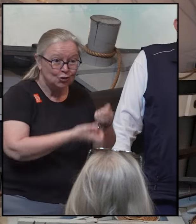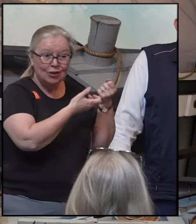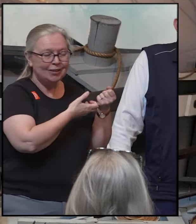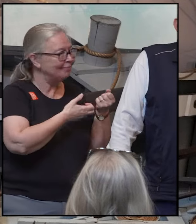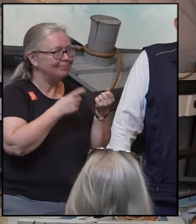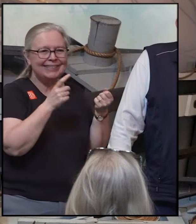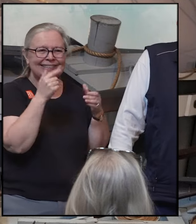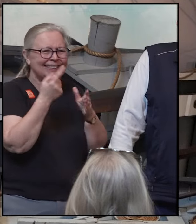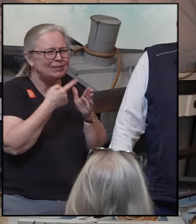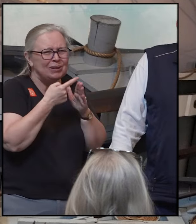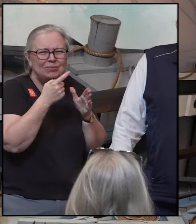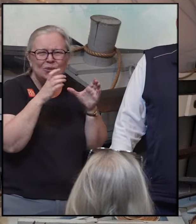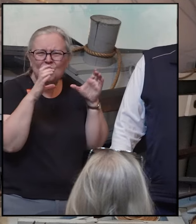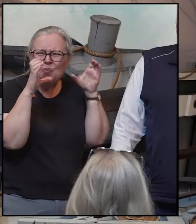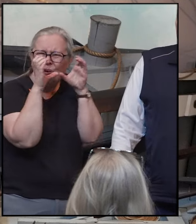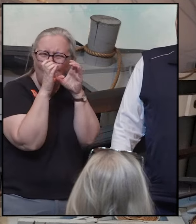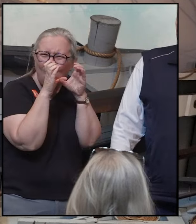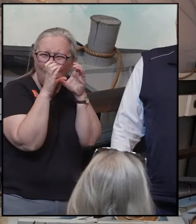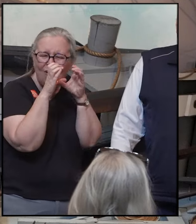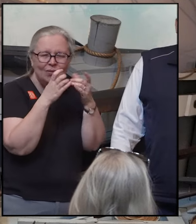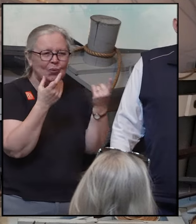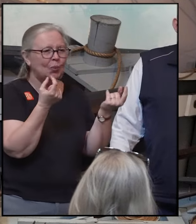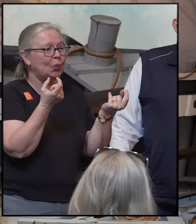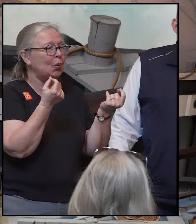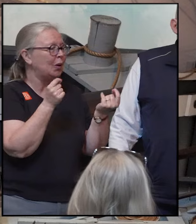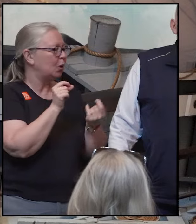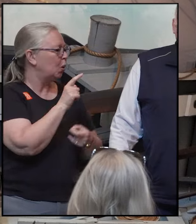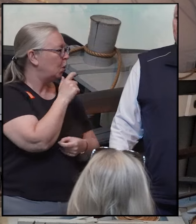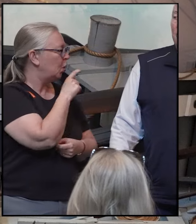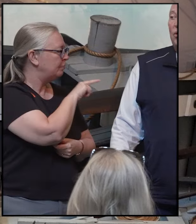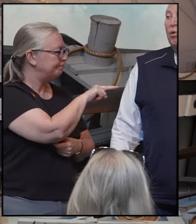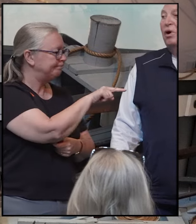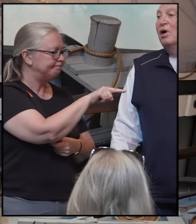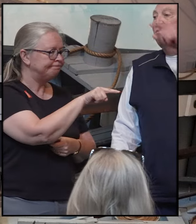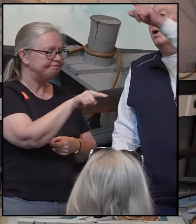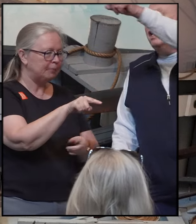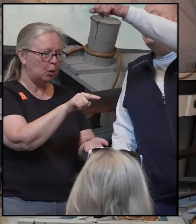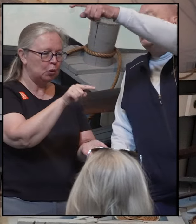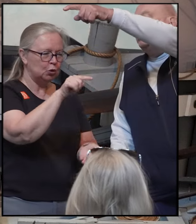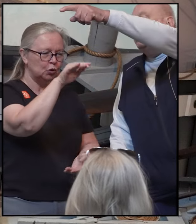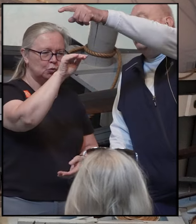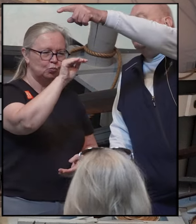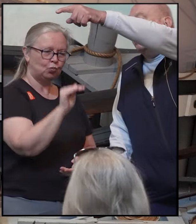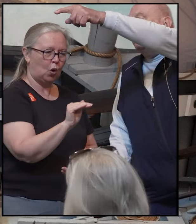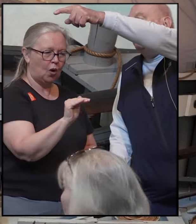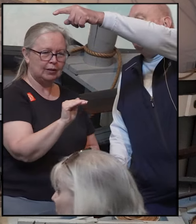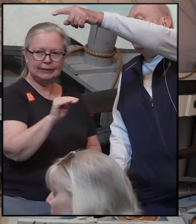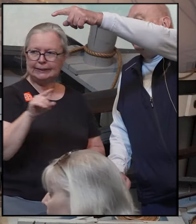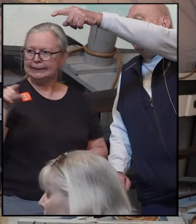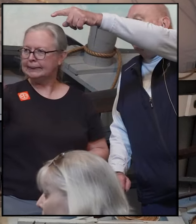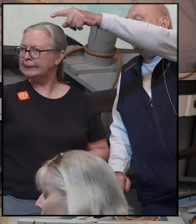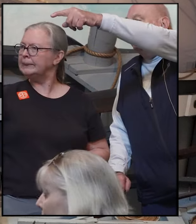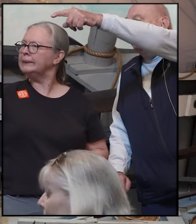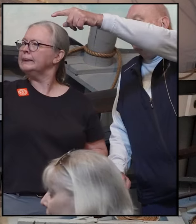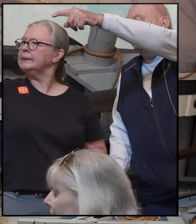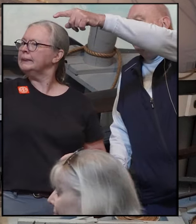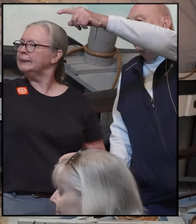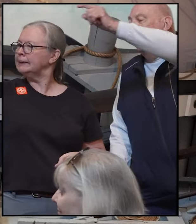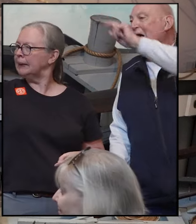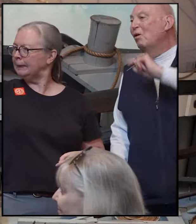a small head cavity. So what we're going to do is pick the smallest member of the crew, perhaps you, young man, over there.